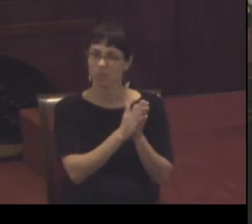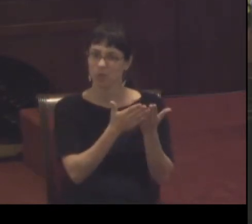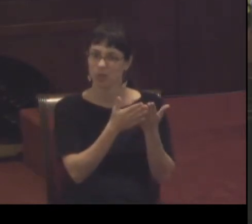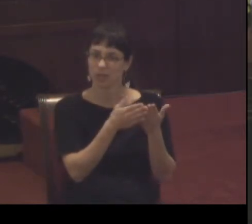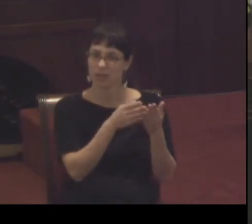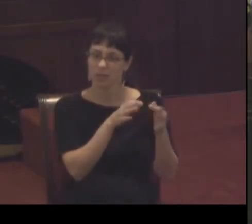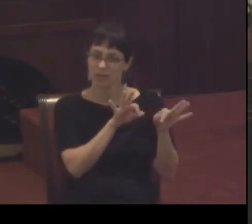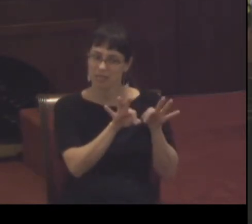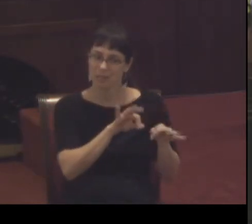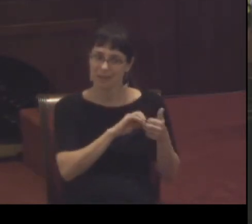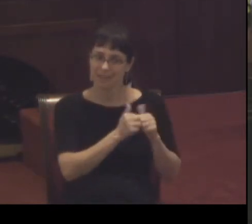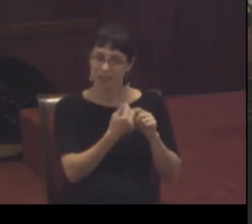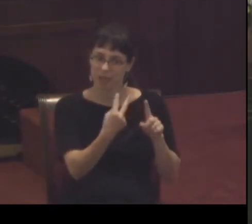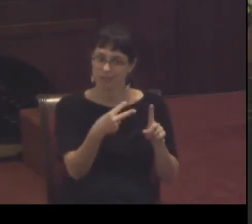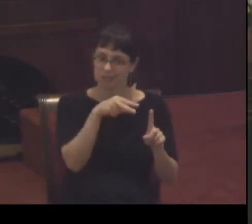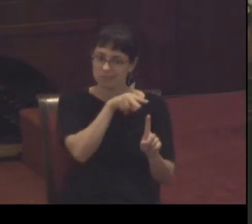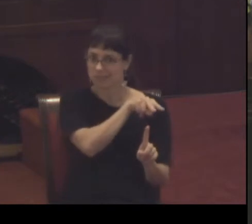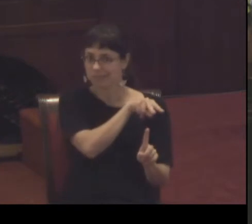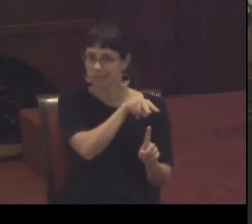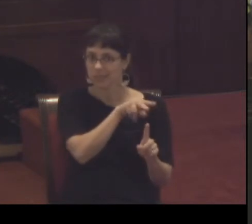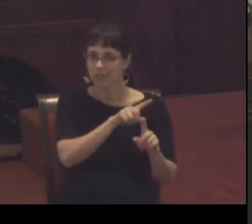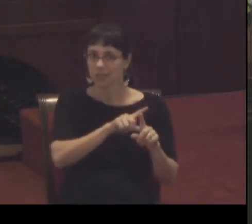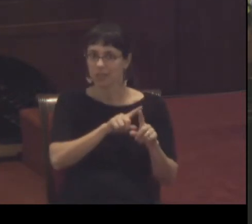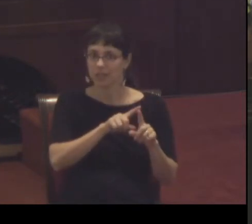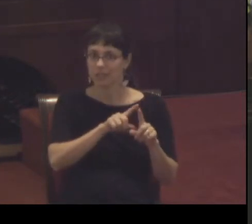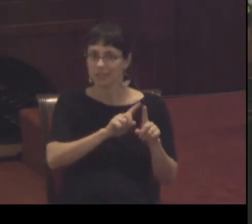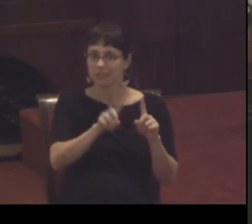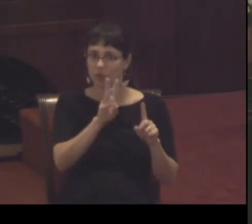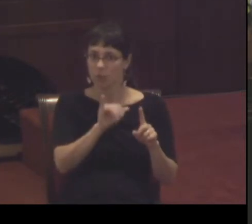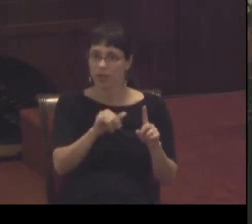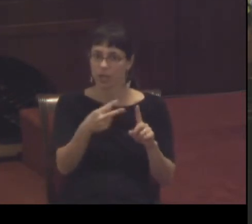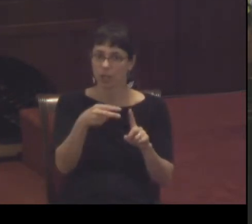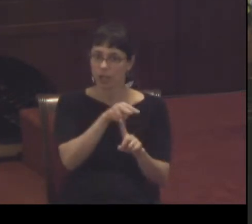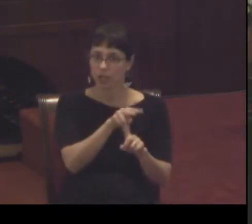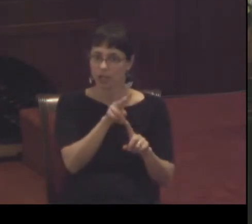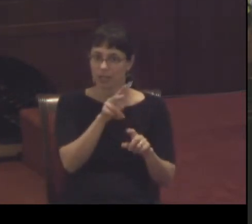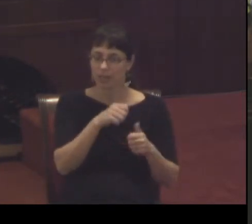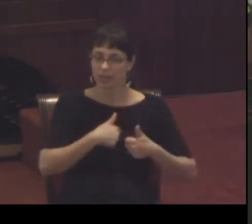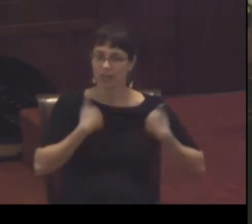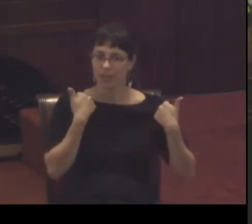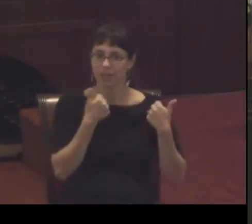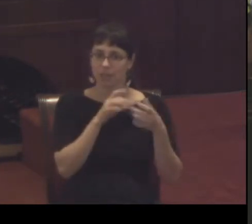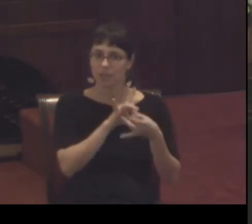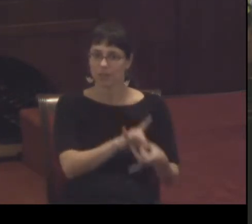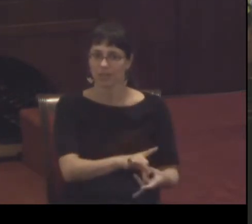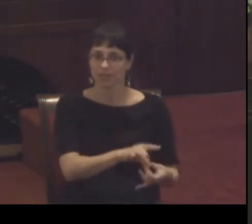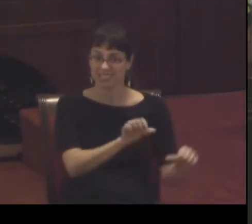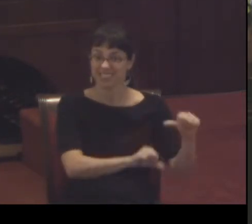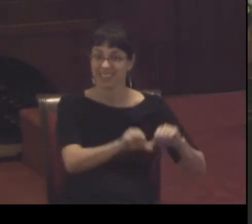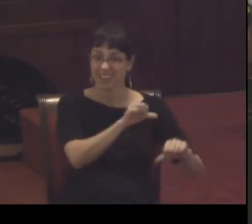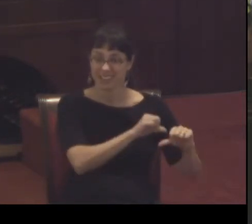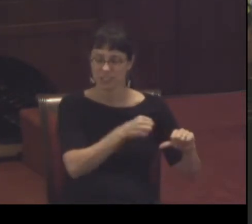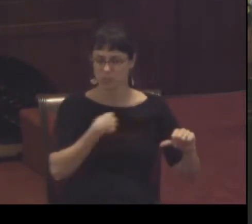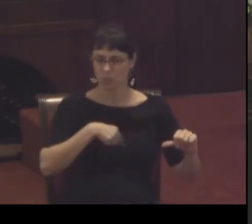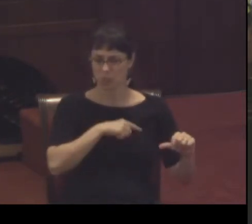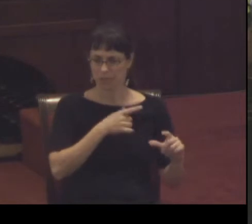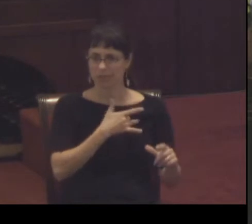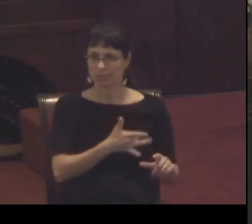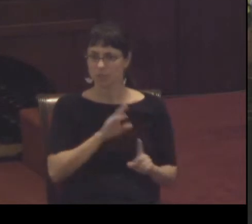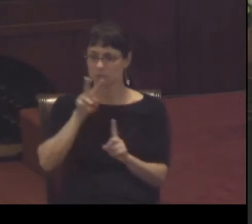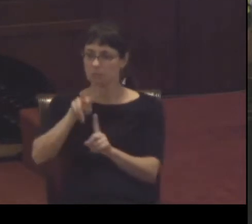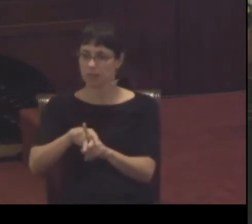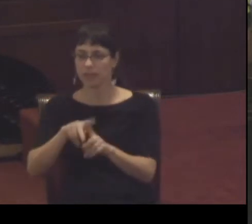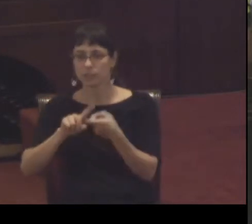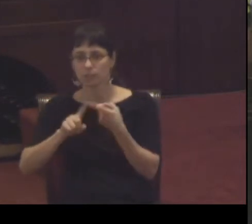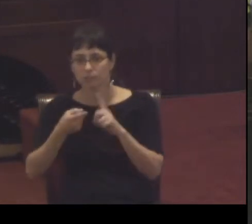life and it's not just in the realm of science we use it in friendship relationships all sorts